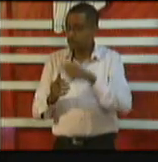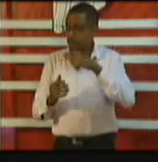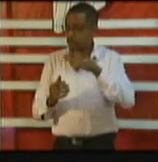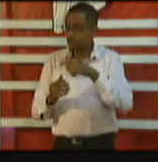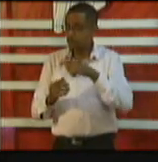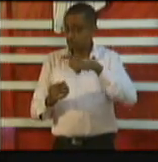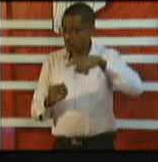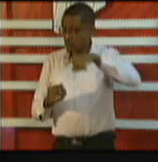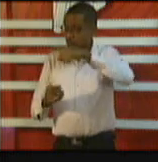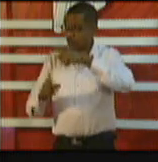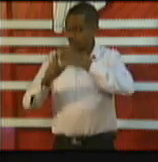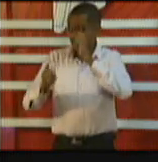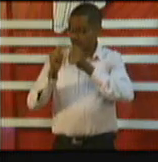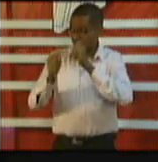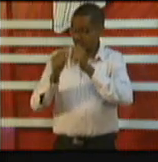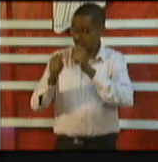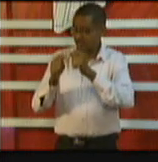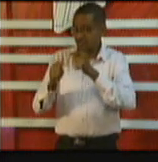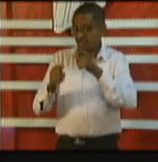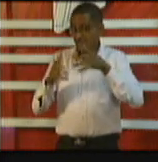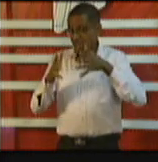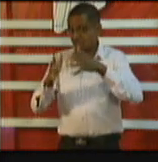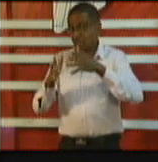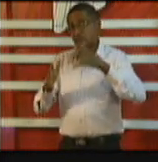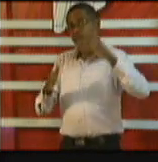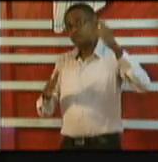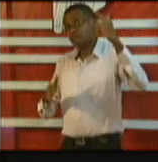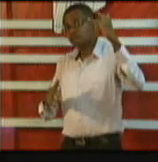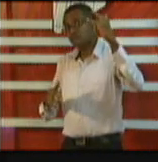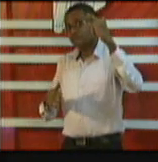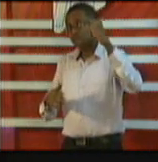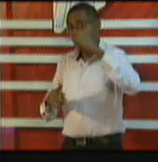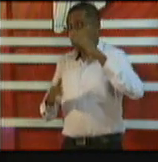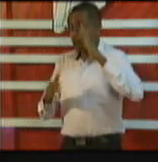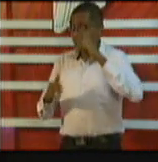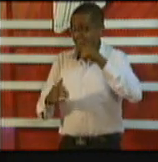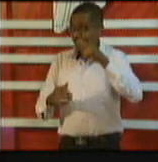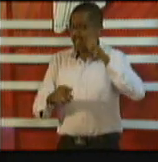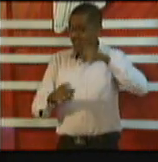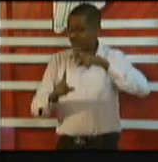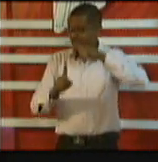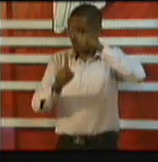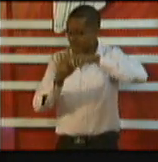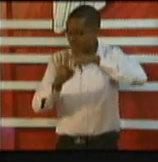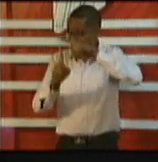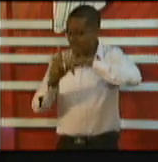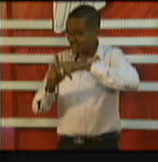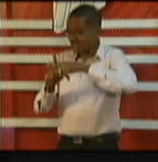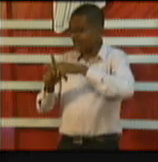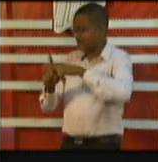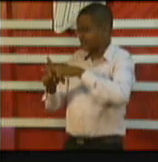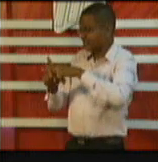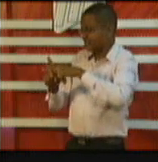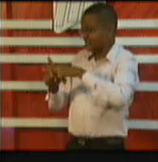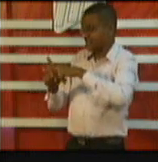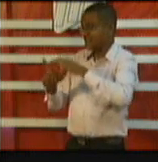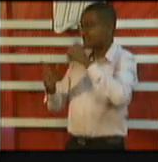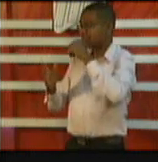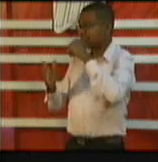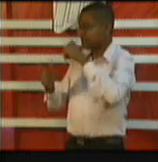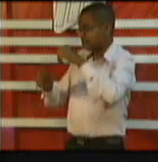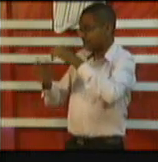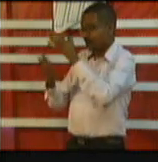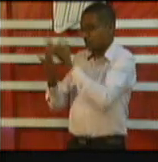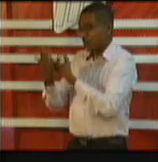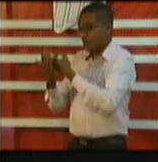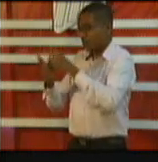um allowed on um would they still have to apply for permission to the minister of national security to be allowed um